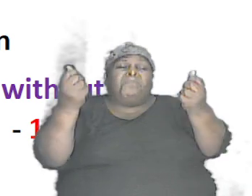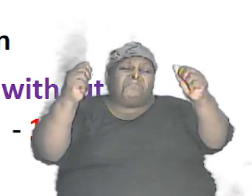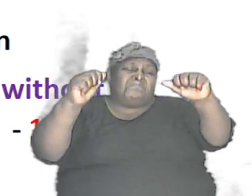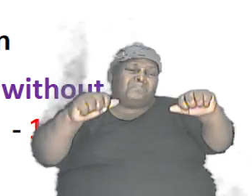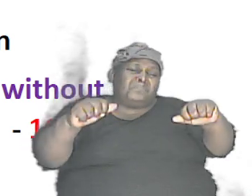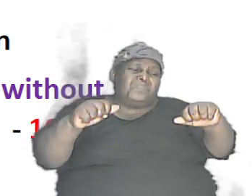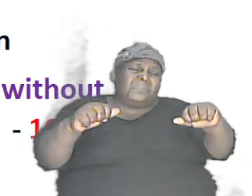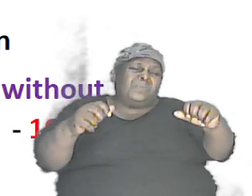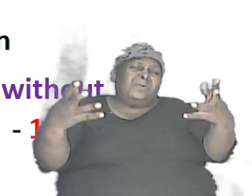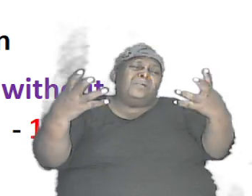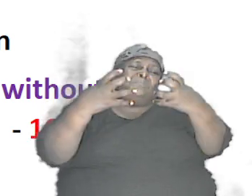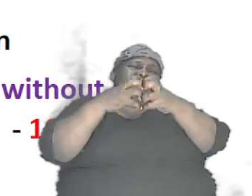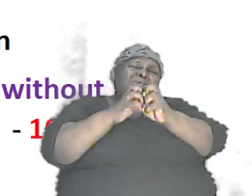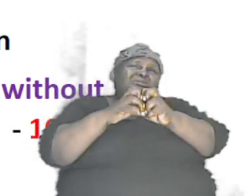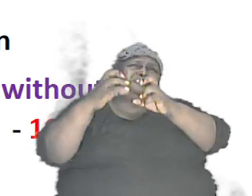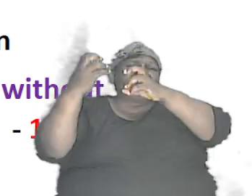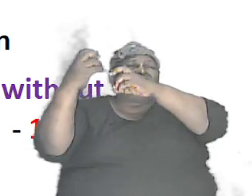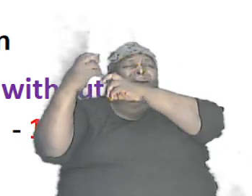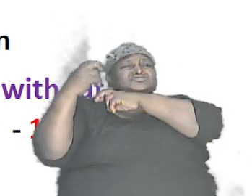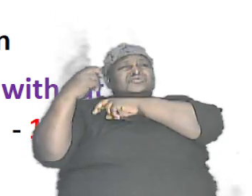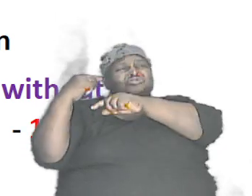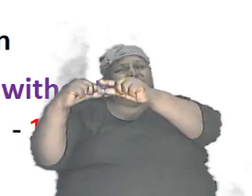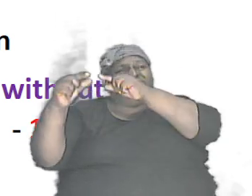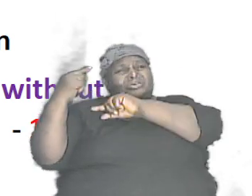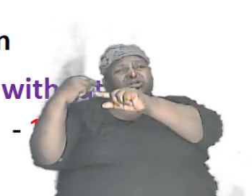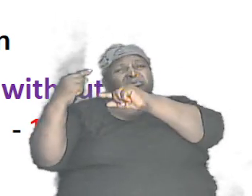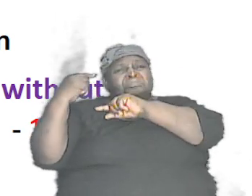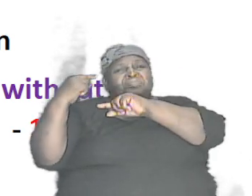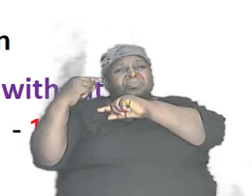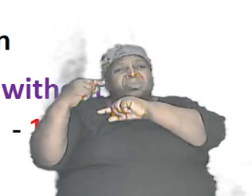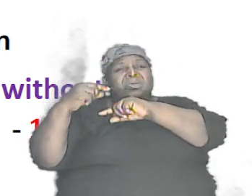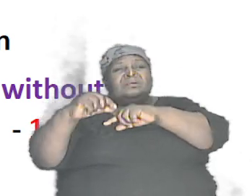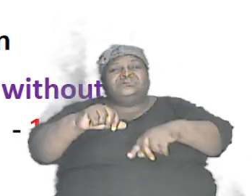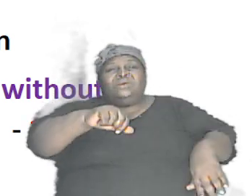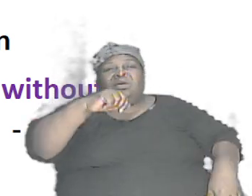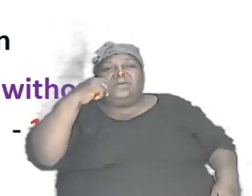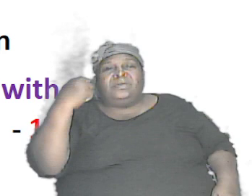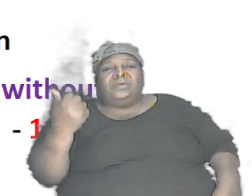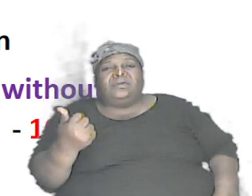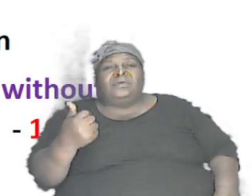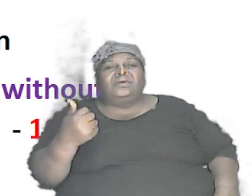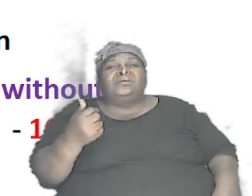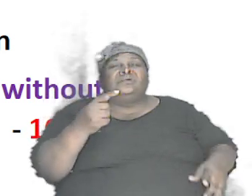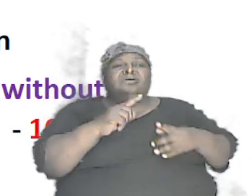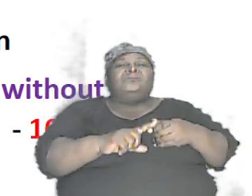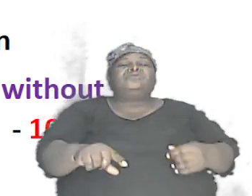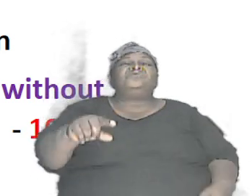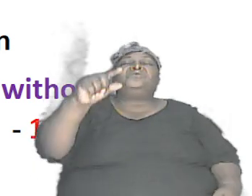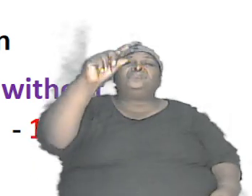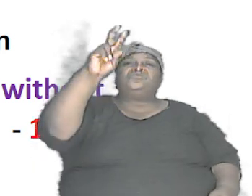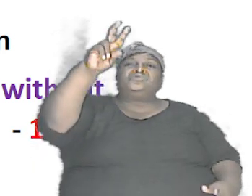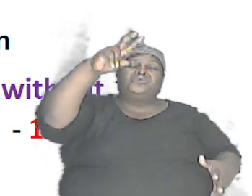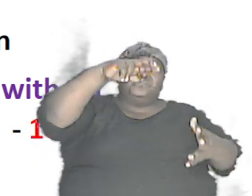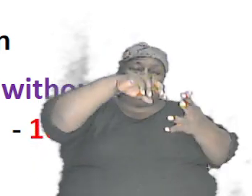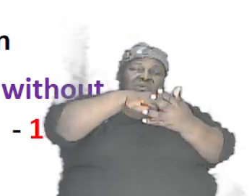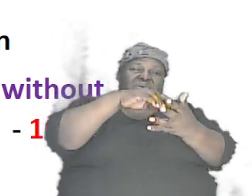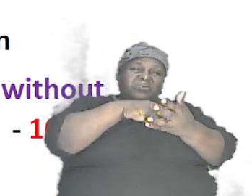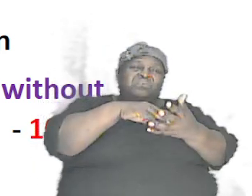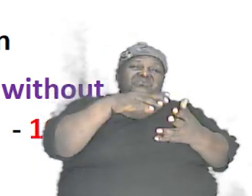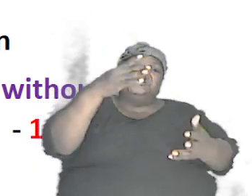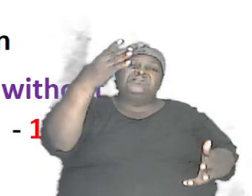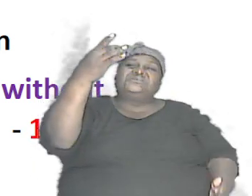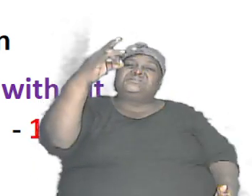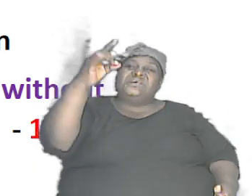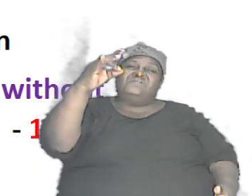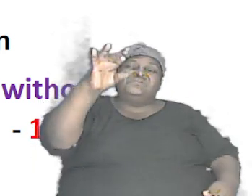combination of genes there are this is approximately 10 to the 2017 power remember